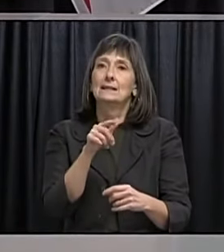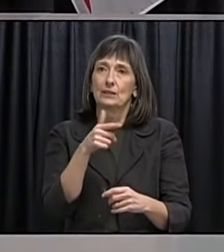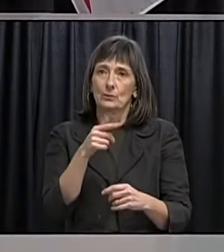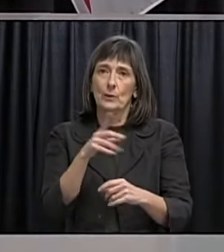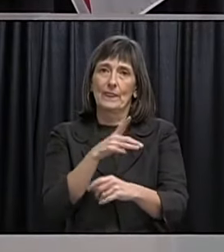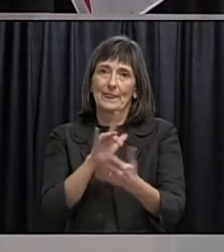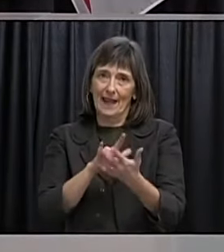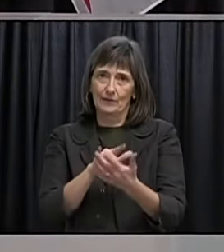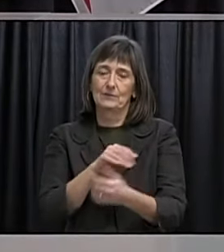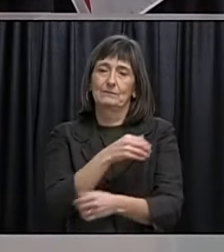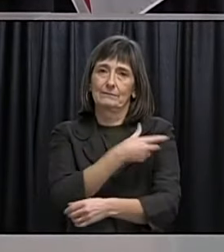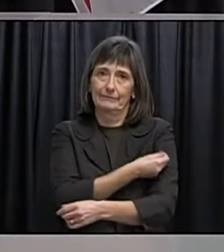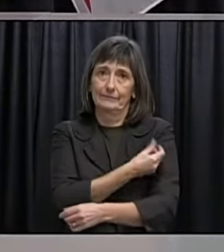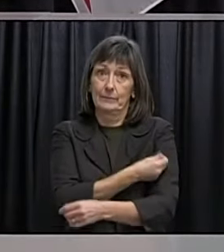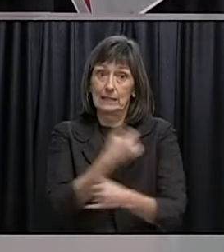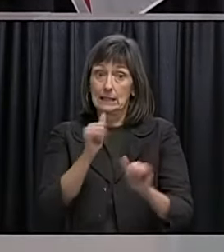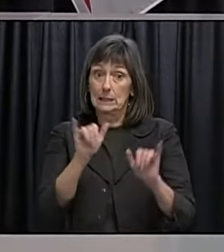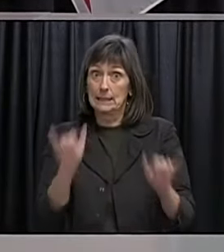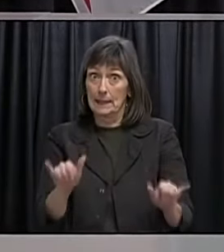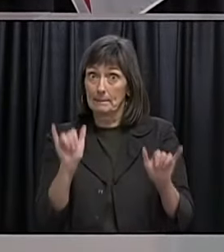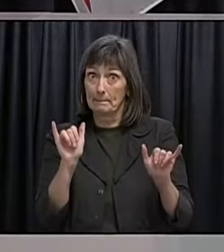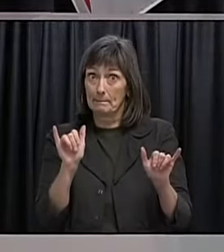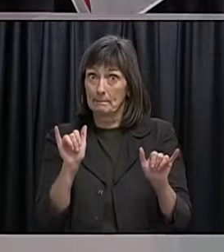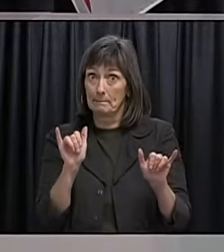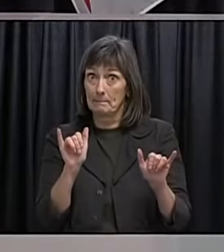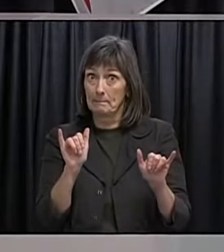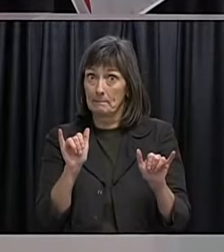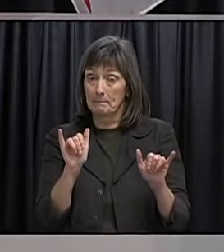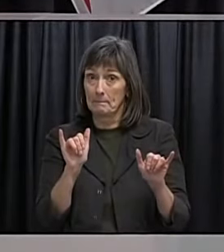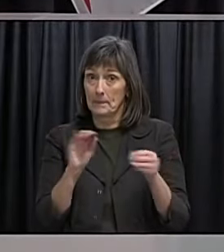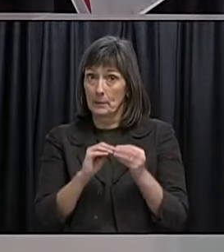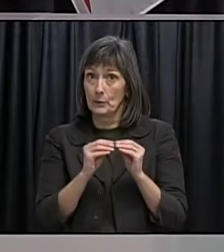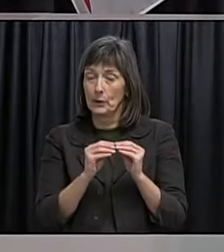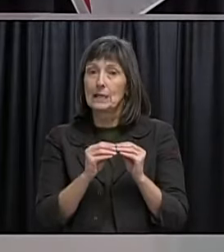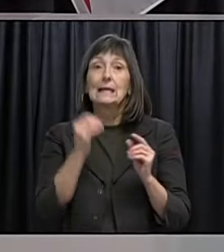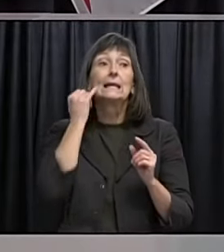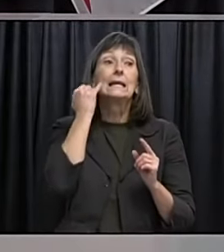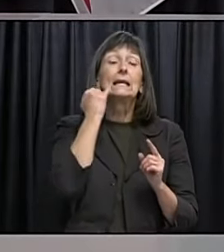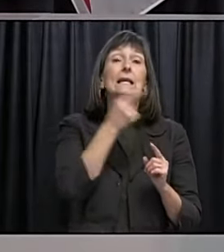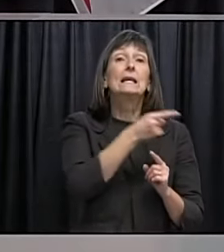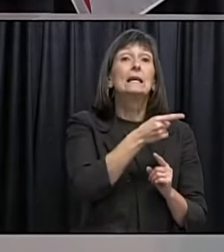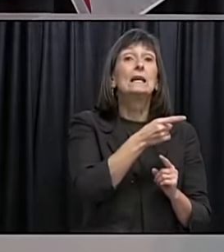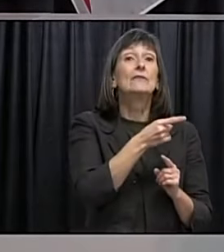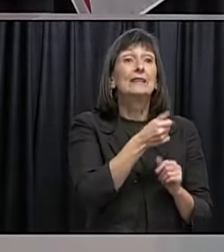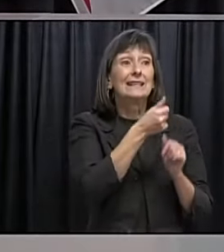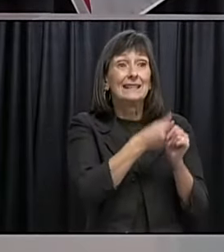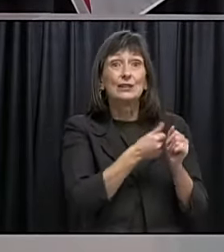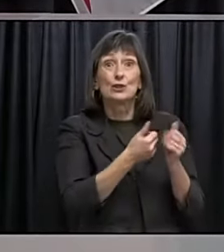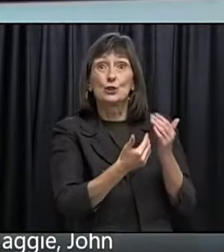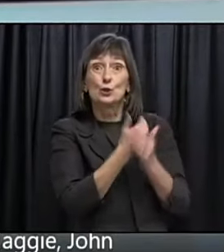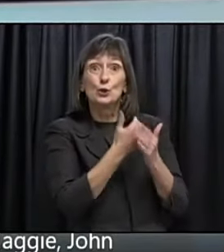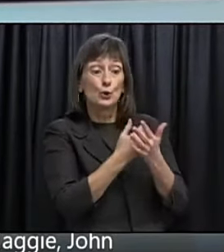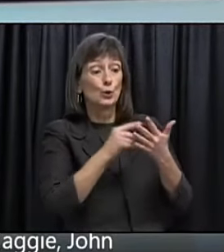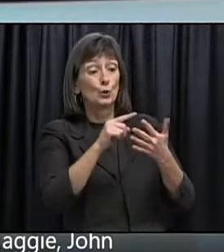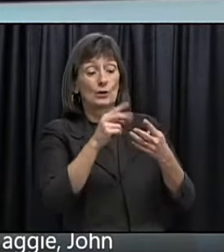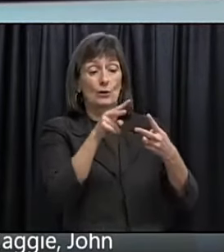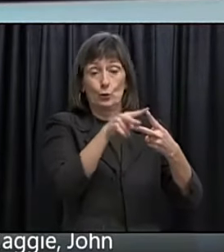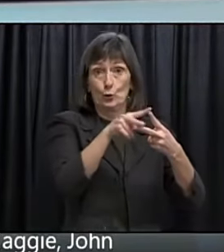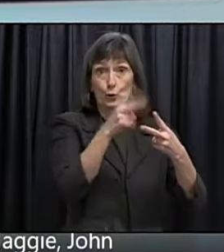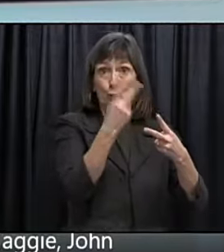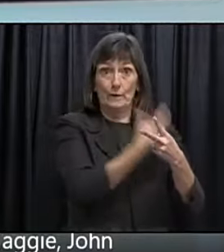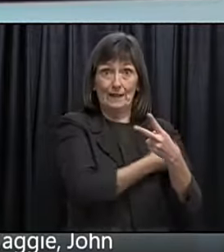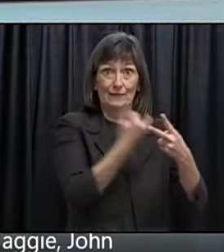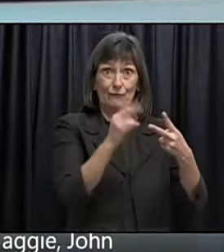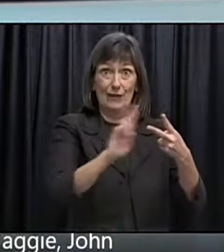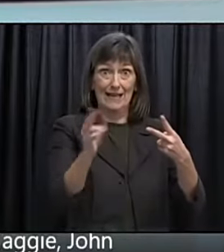the goal or are we increasing that goal that goal would go off uh with every new vaccine that comes out